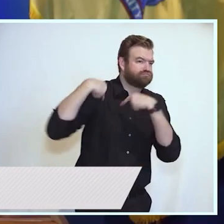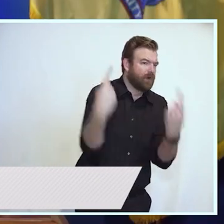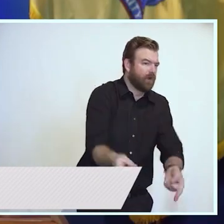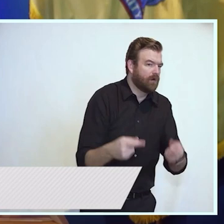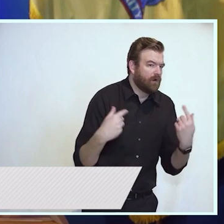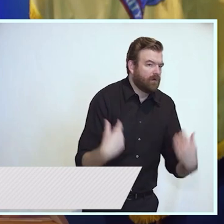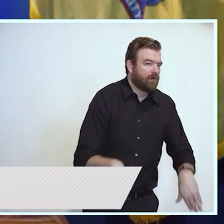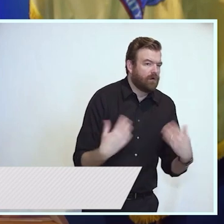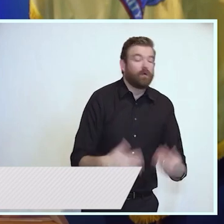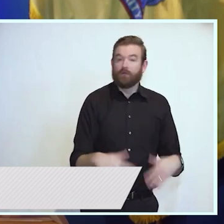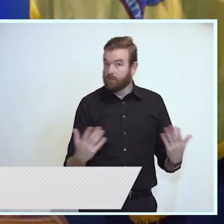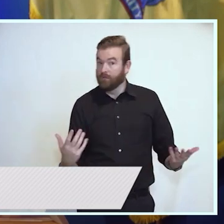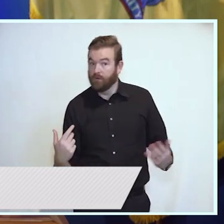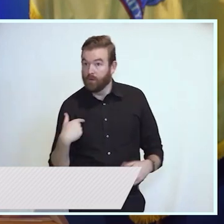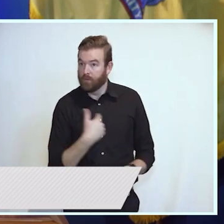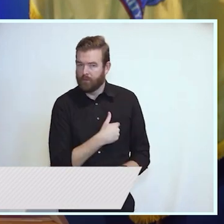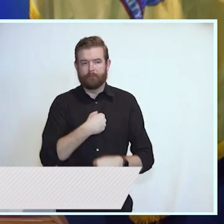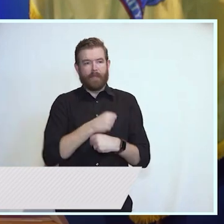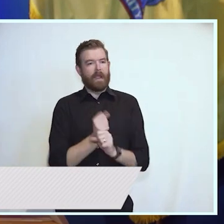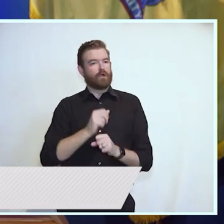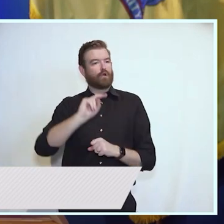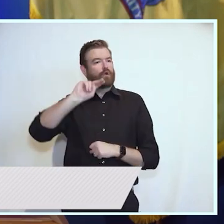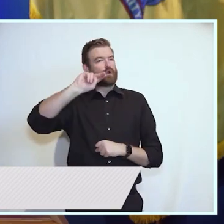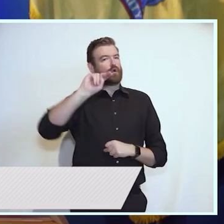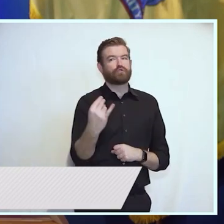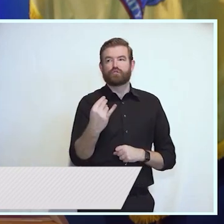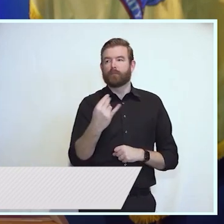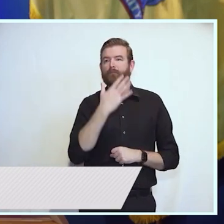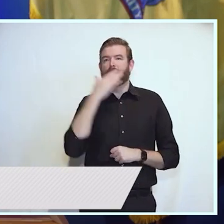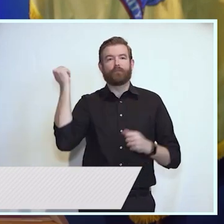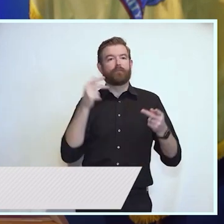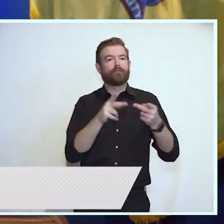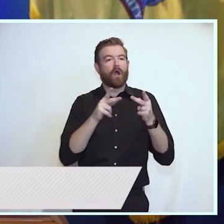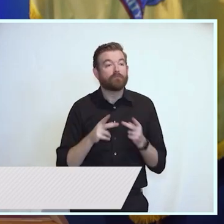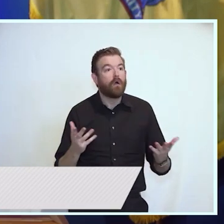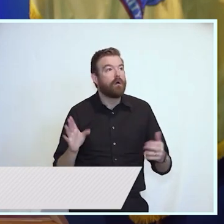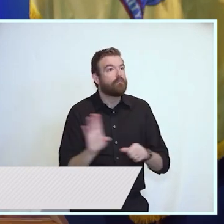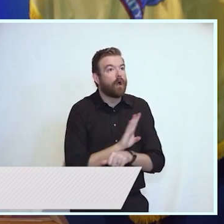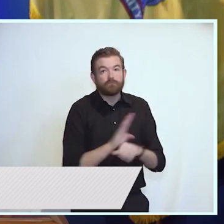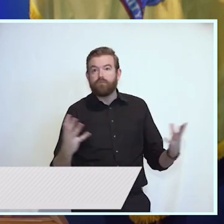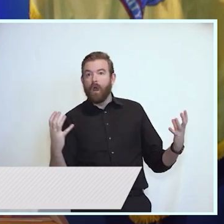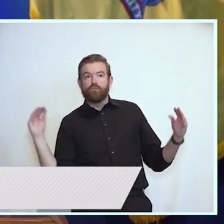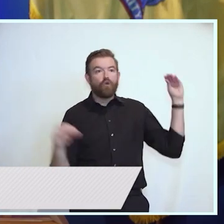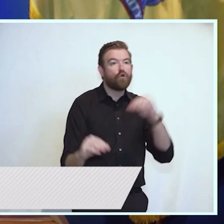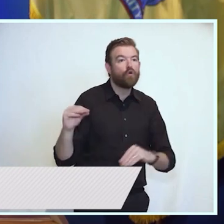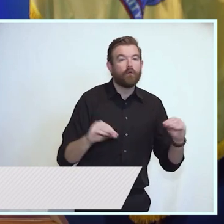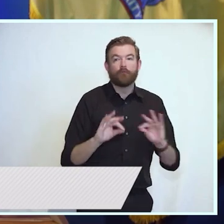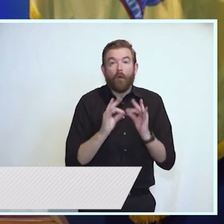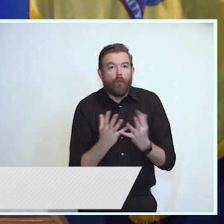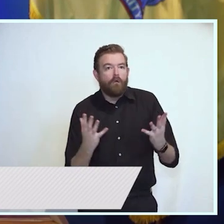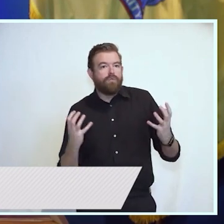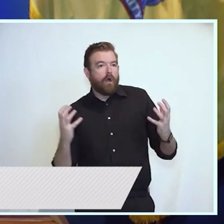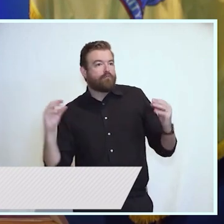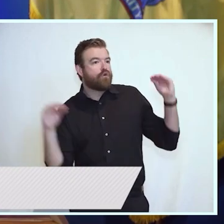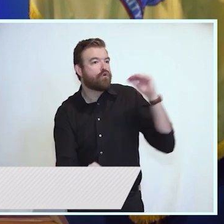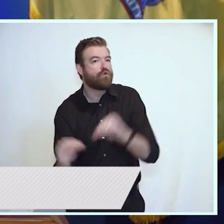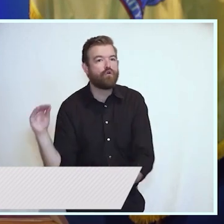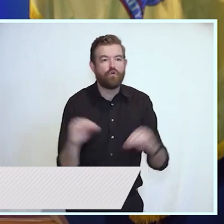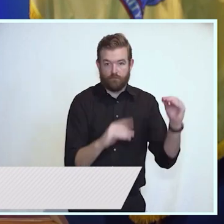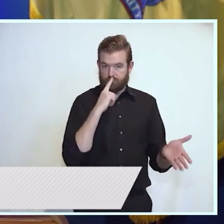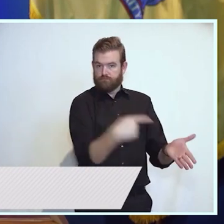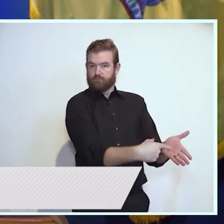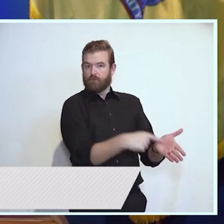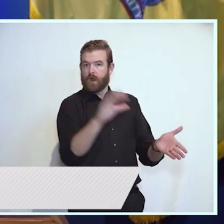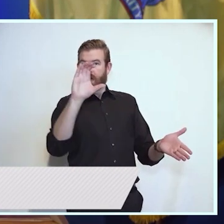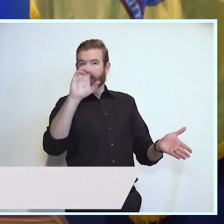this. We're making New Jersey the place where businesses want to locate and families want to live. The census counts it in